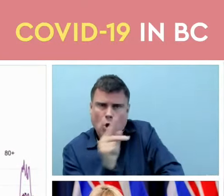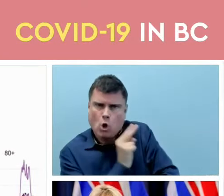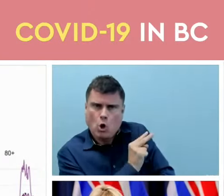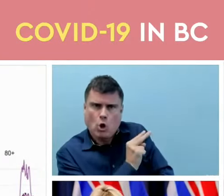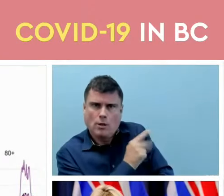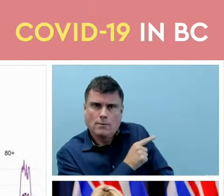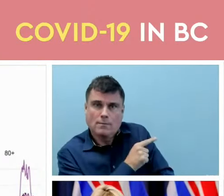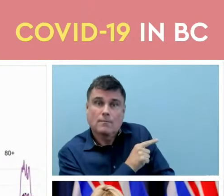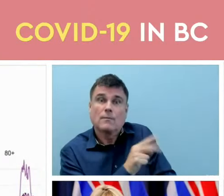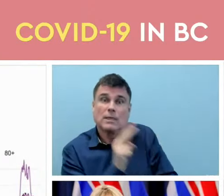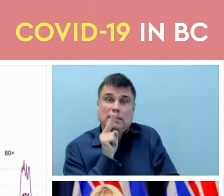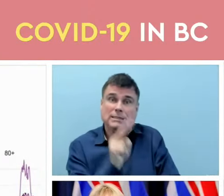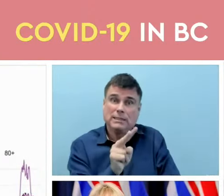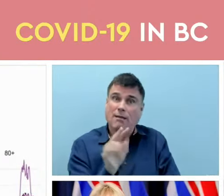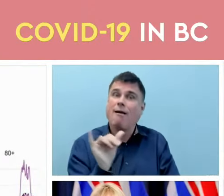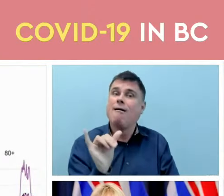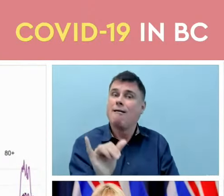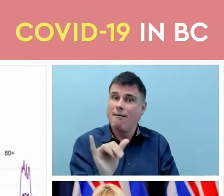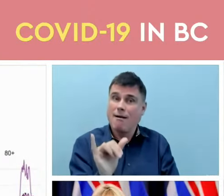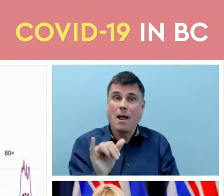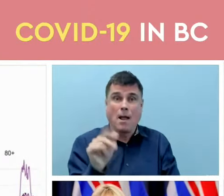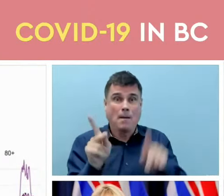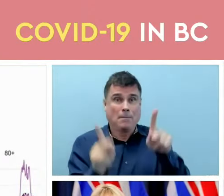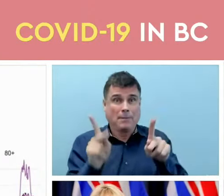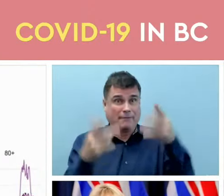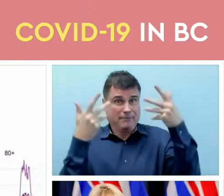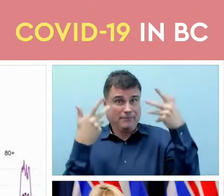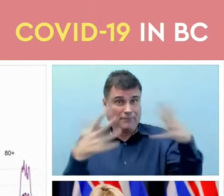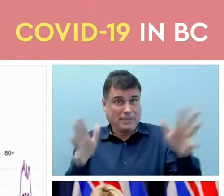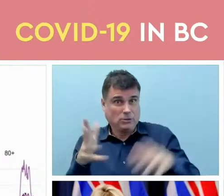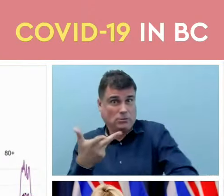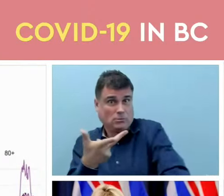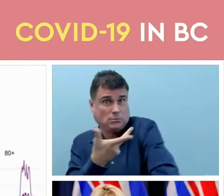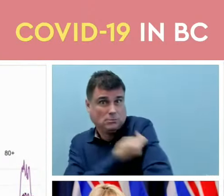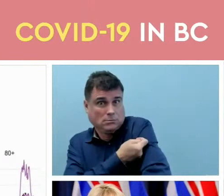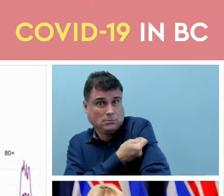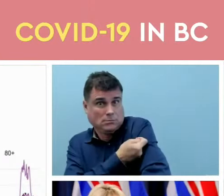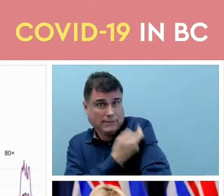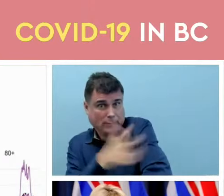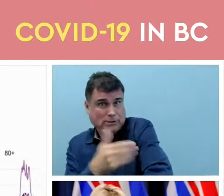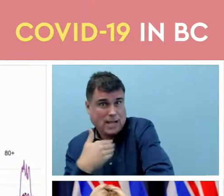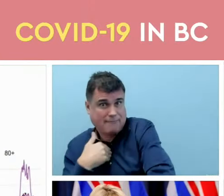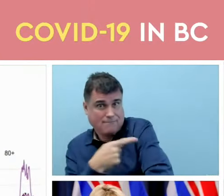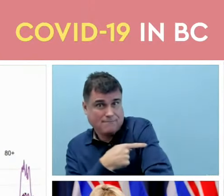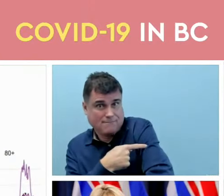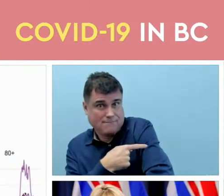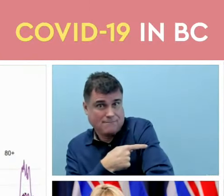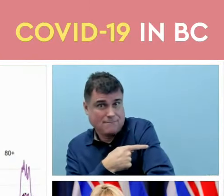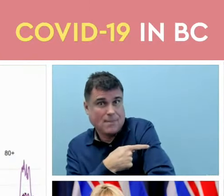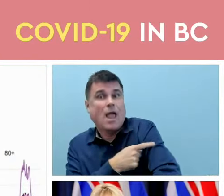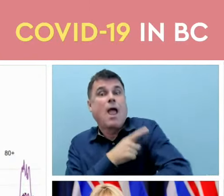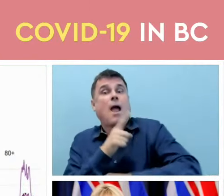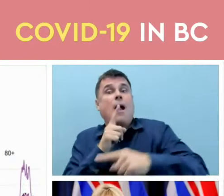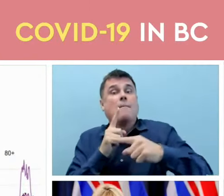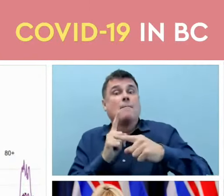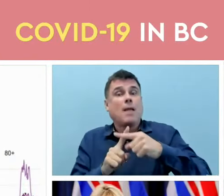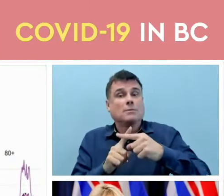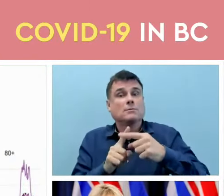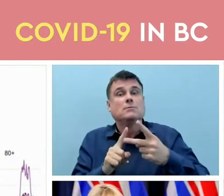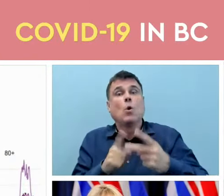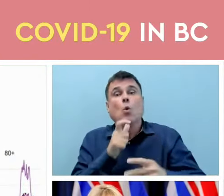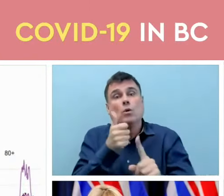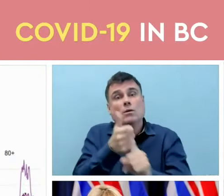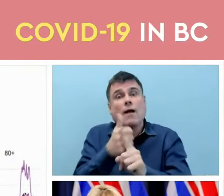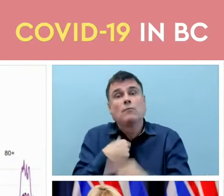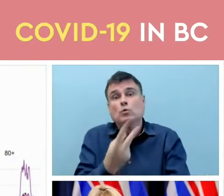in people who have been immunized and particularly in people who have received their booster dose or two doses of vaccine whether